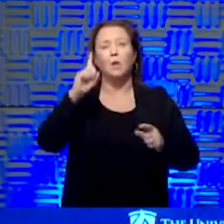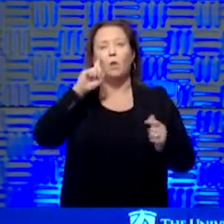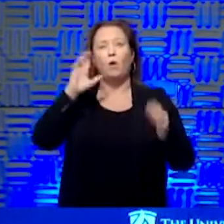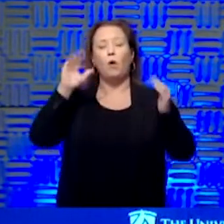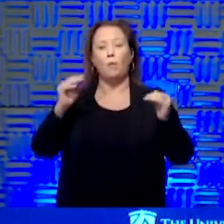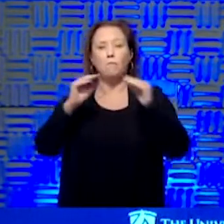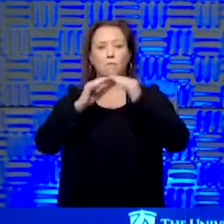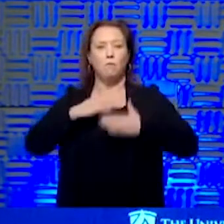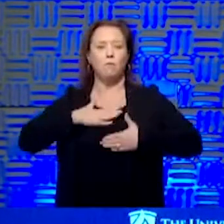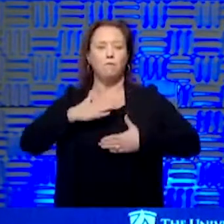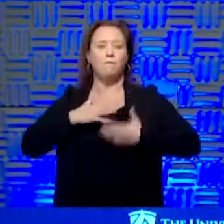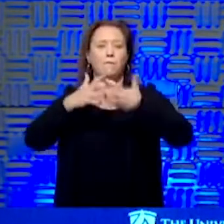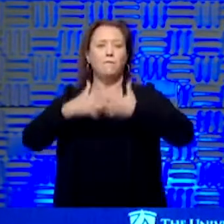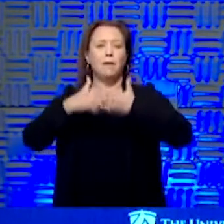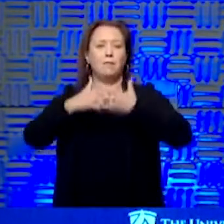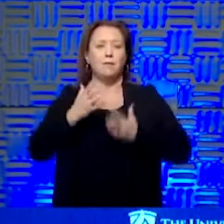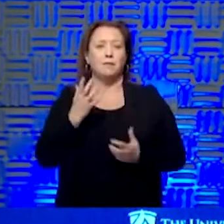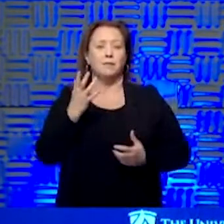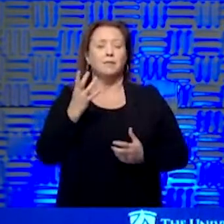out there for supplies.